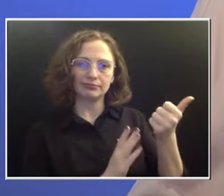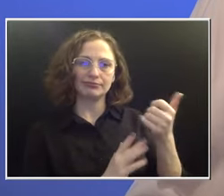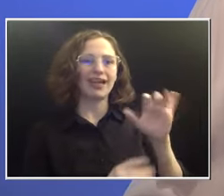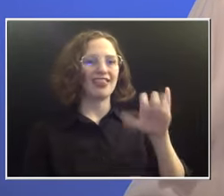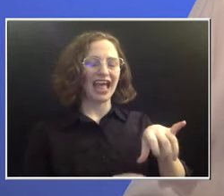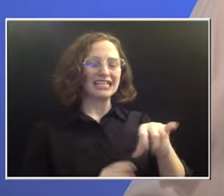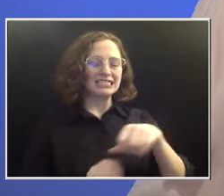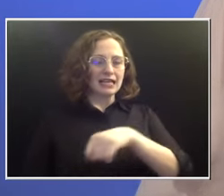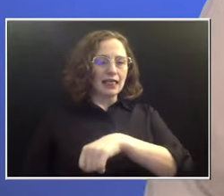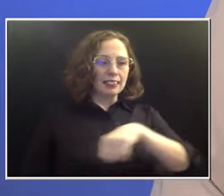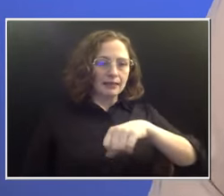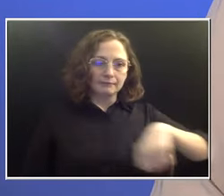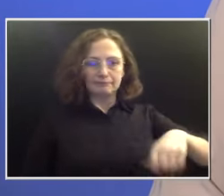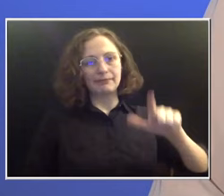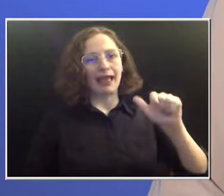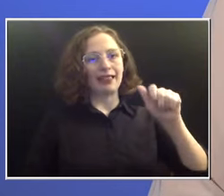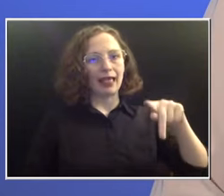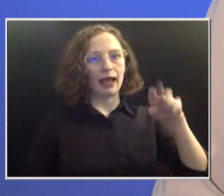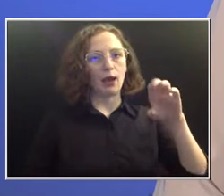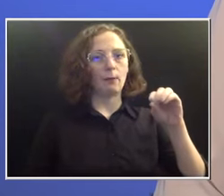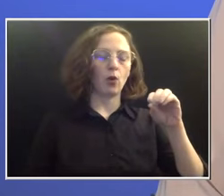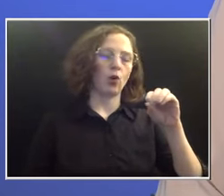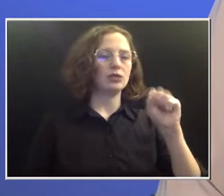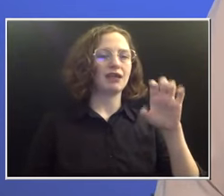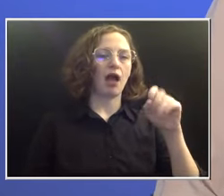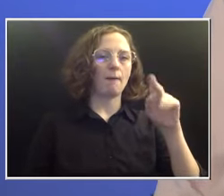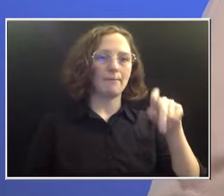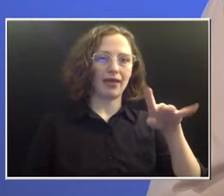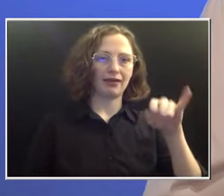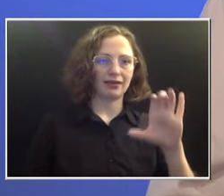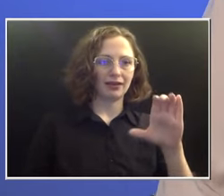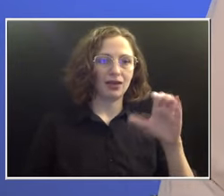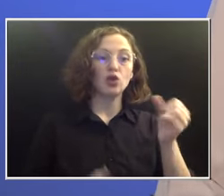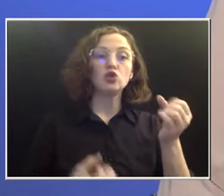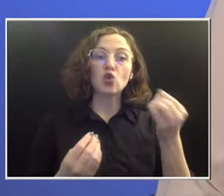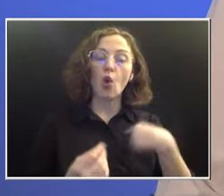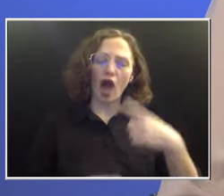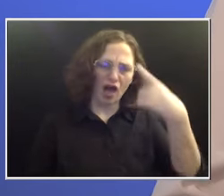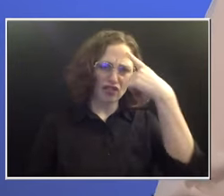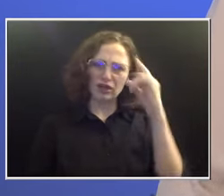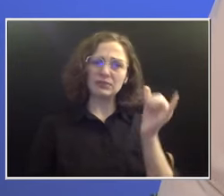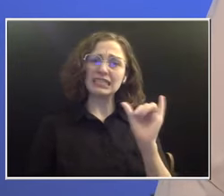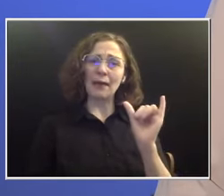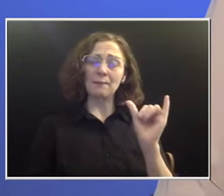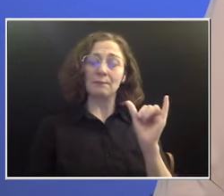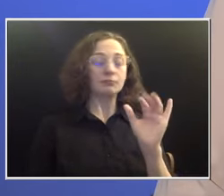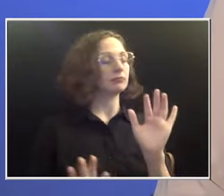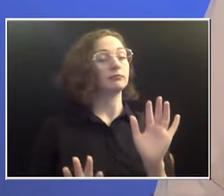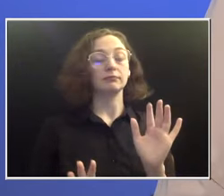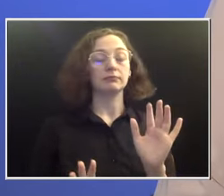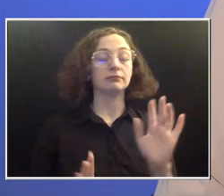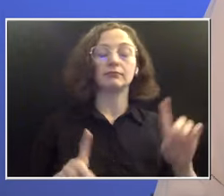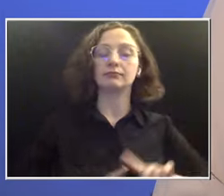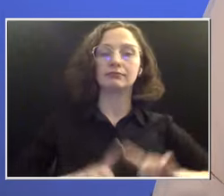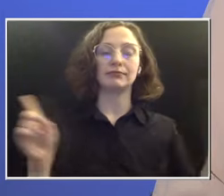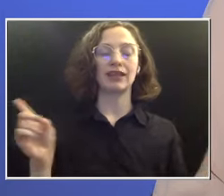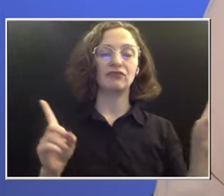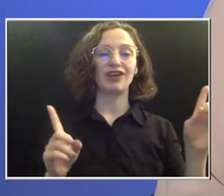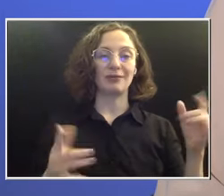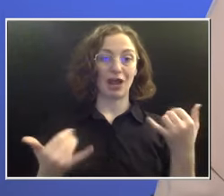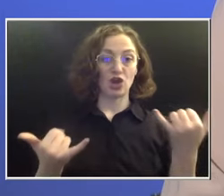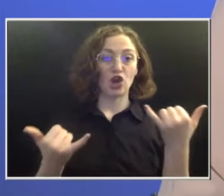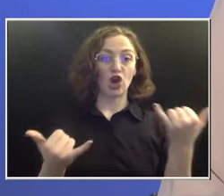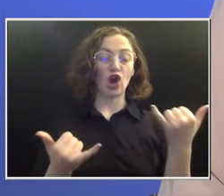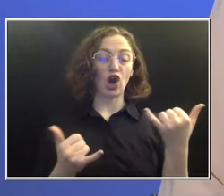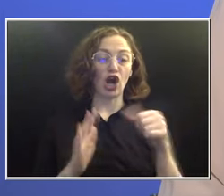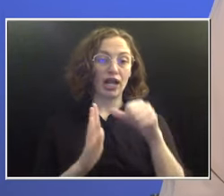Unfortunately, this was not the same type of surgery. So my incision is about a foot and a foot long. It goes from my pant line to about